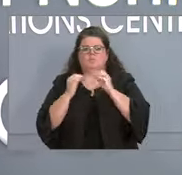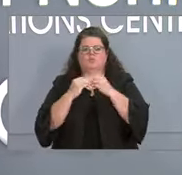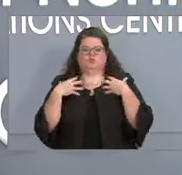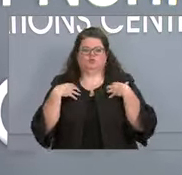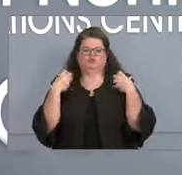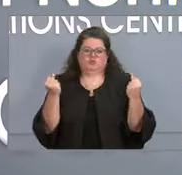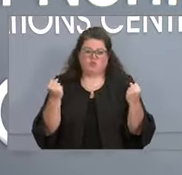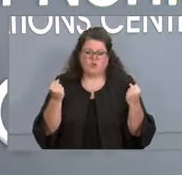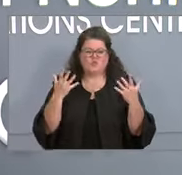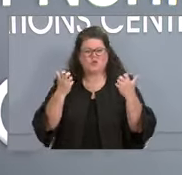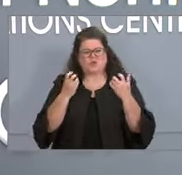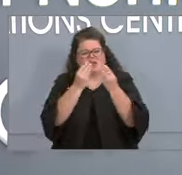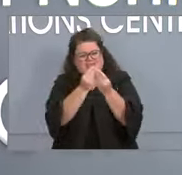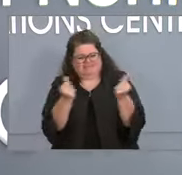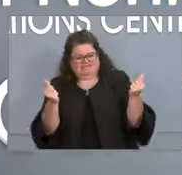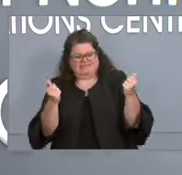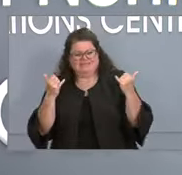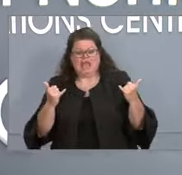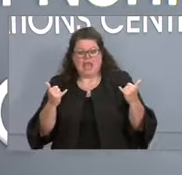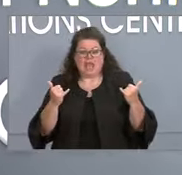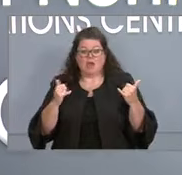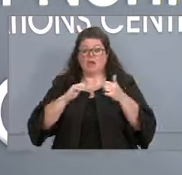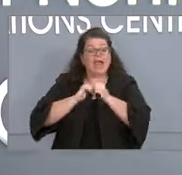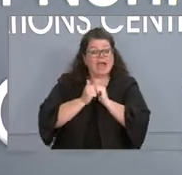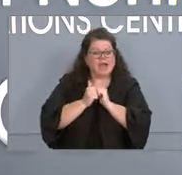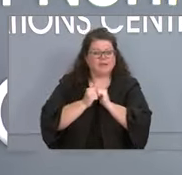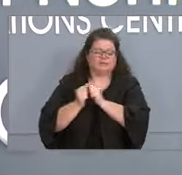possible. So let's do it together.